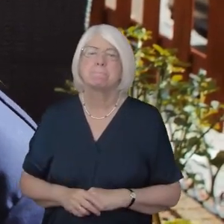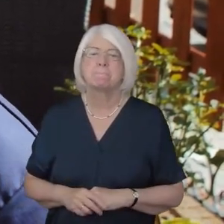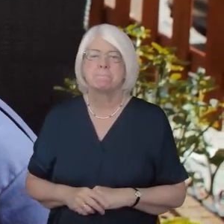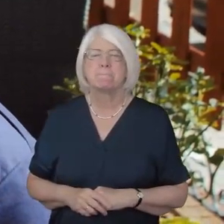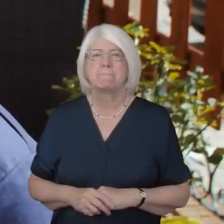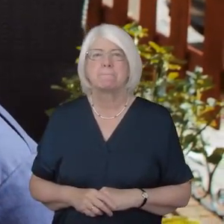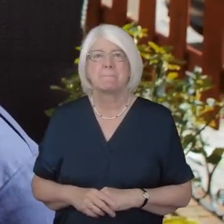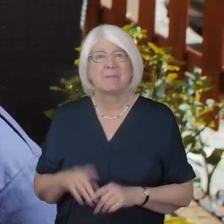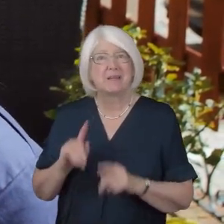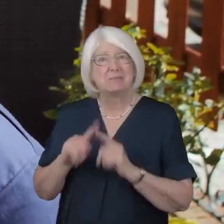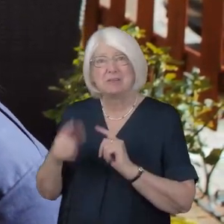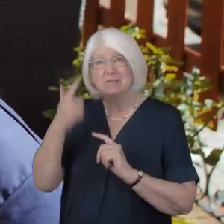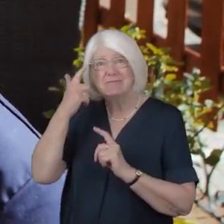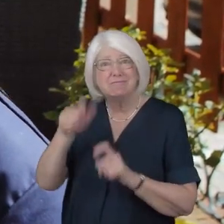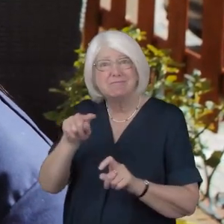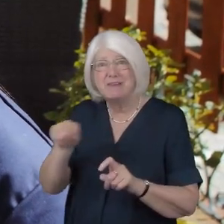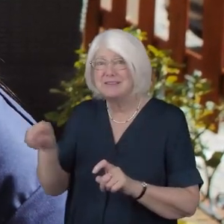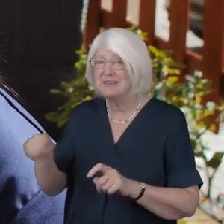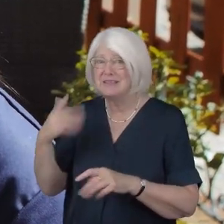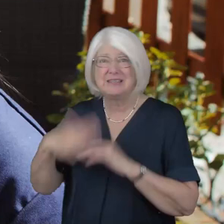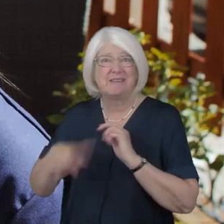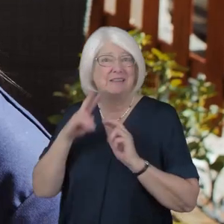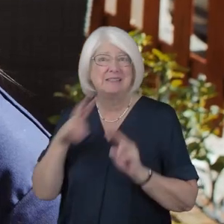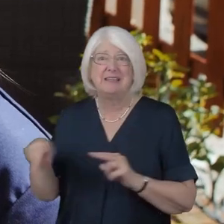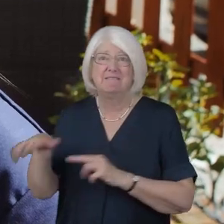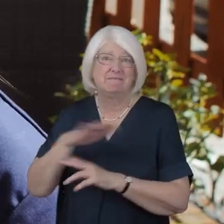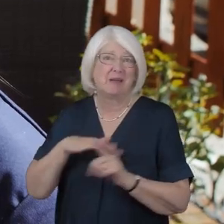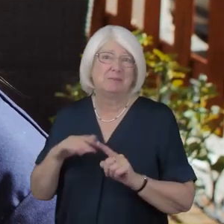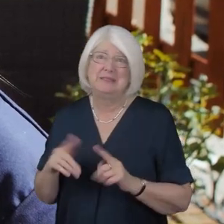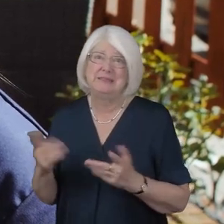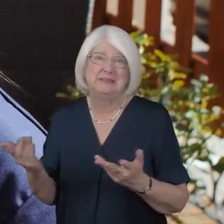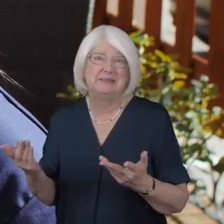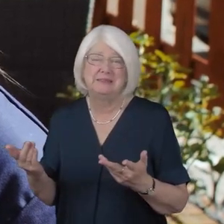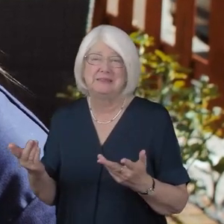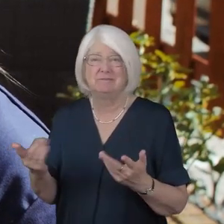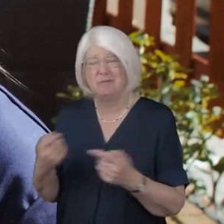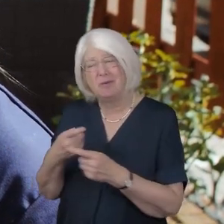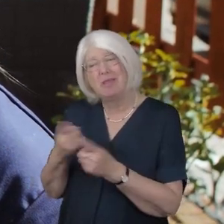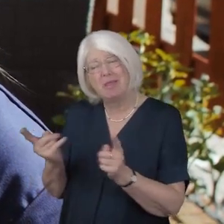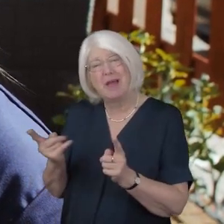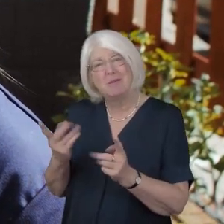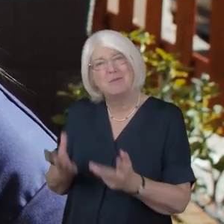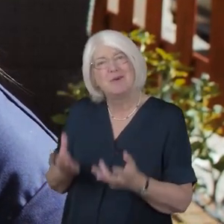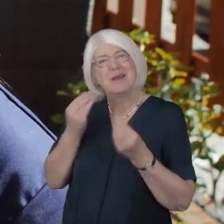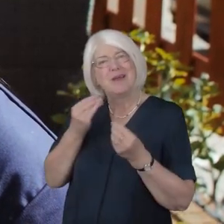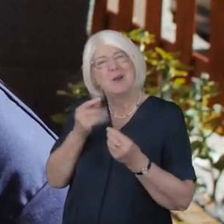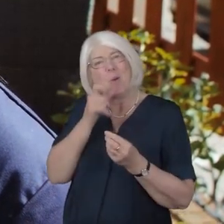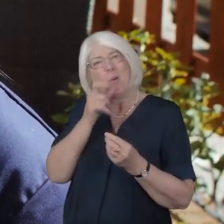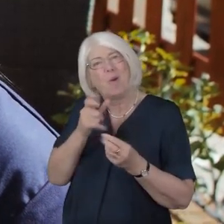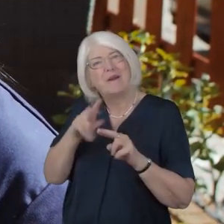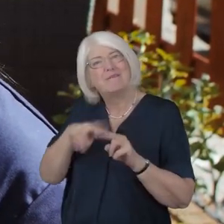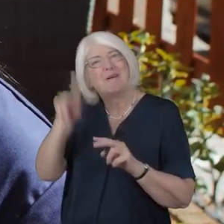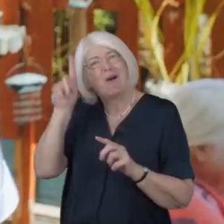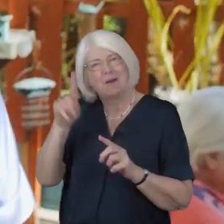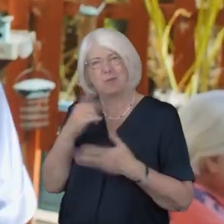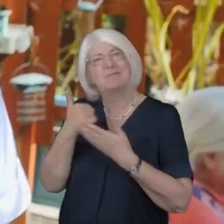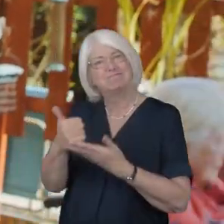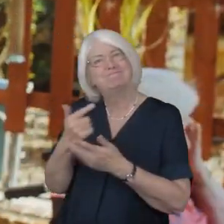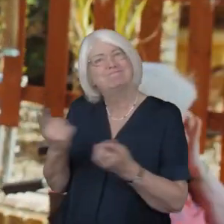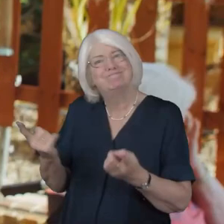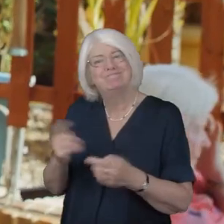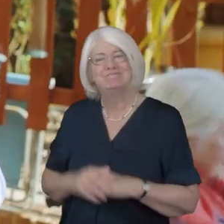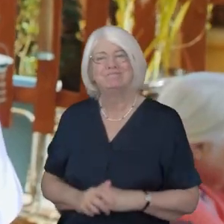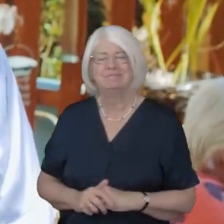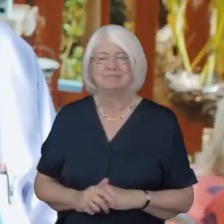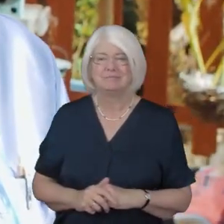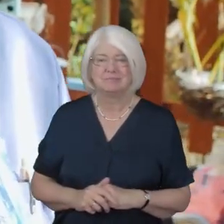especially with the resident that they don't see their families so for them to hear word of God it helps them how